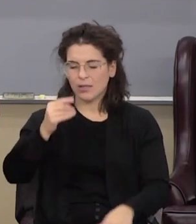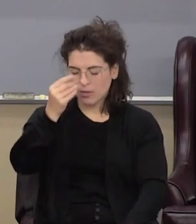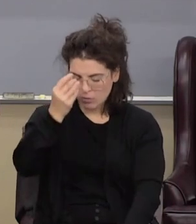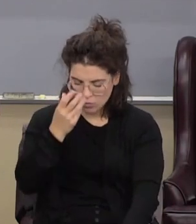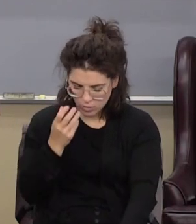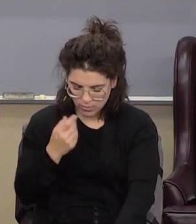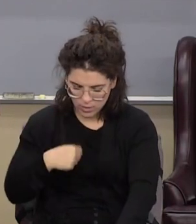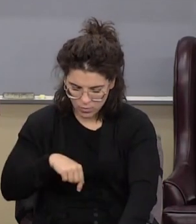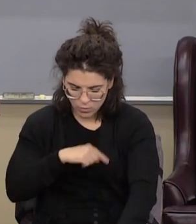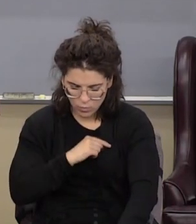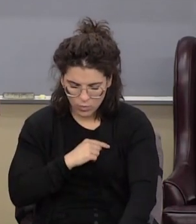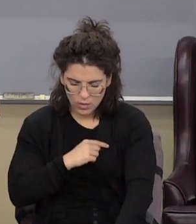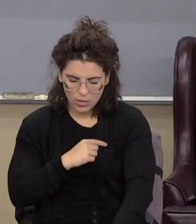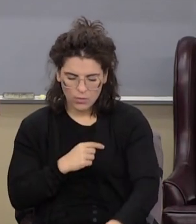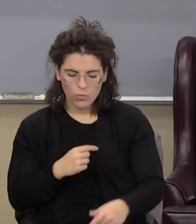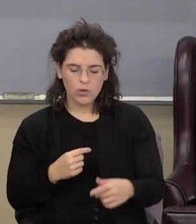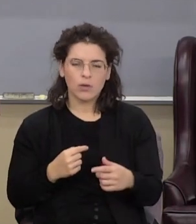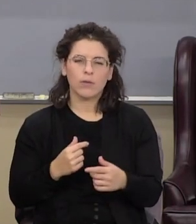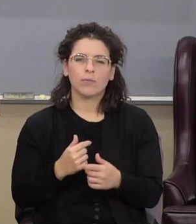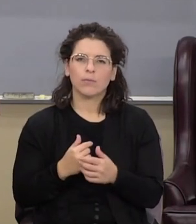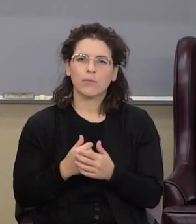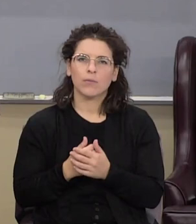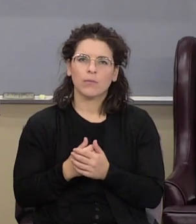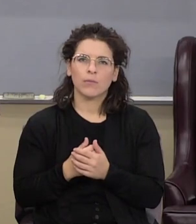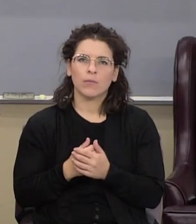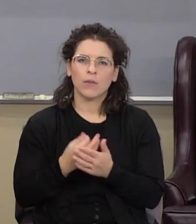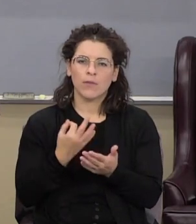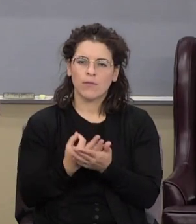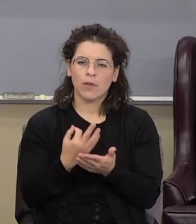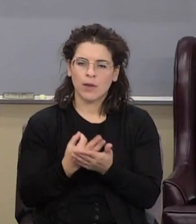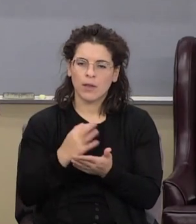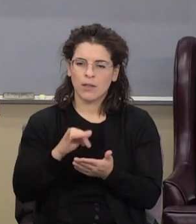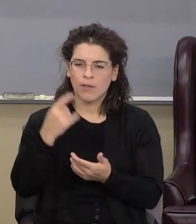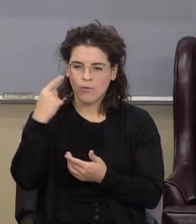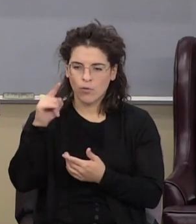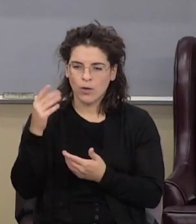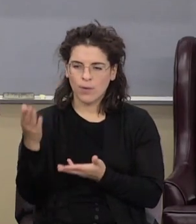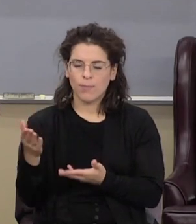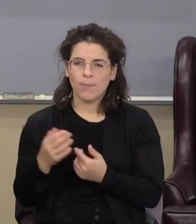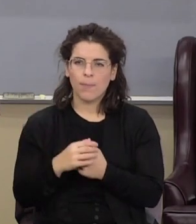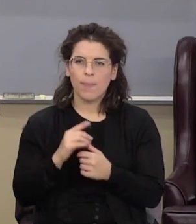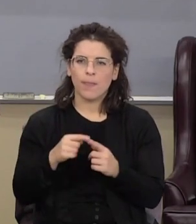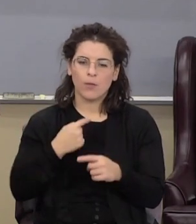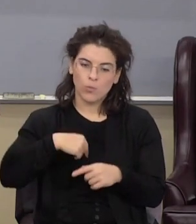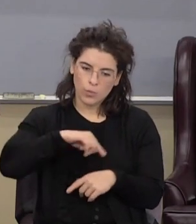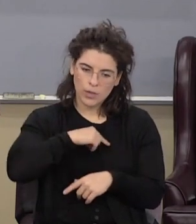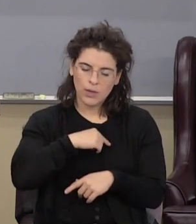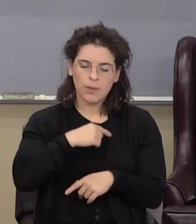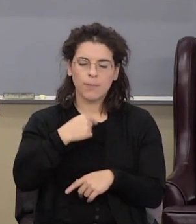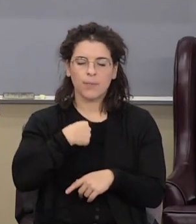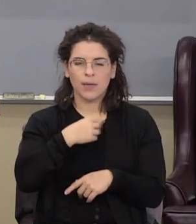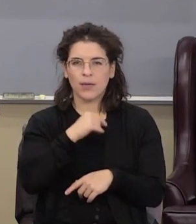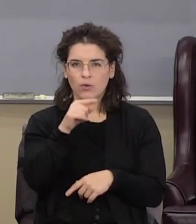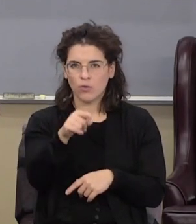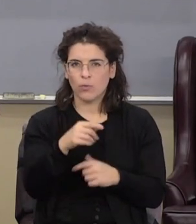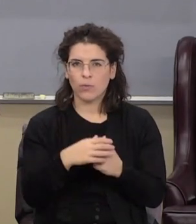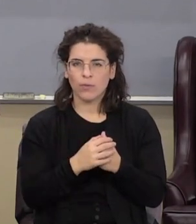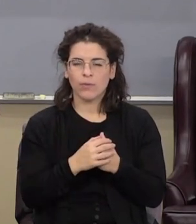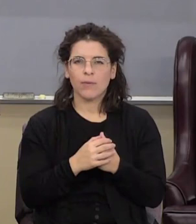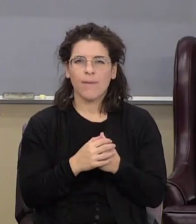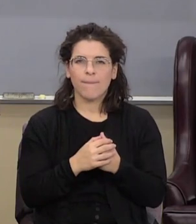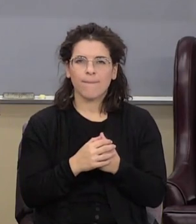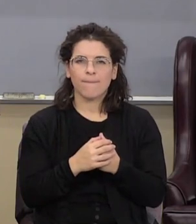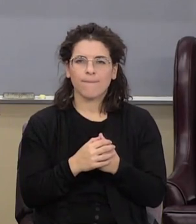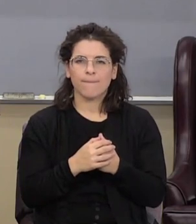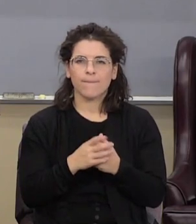we would finance that for him. And when I say we, I mean me and you. So